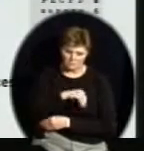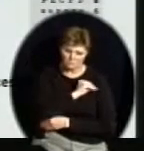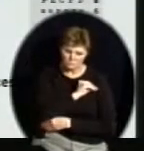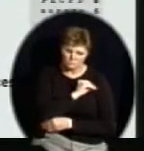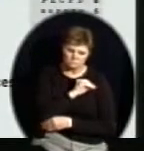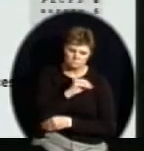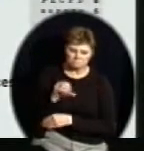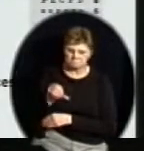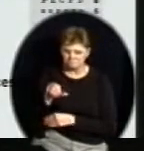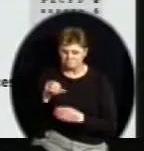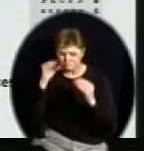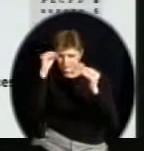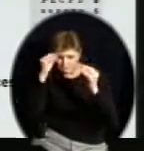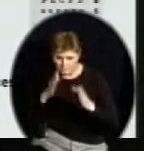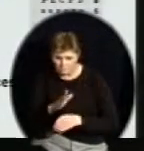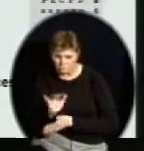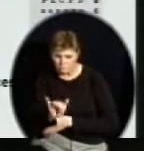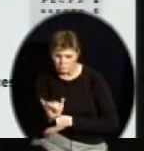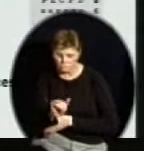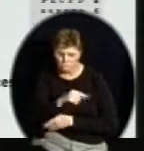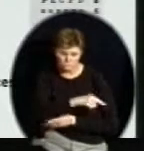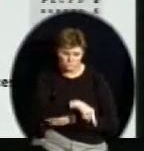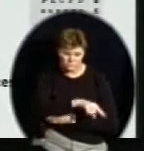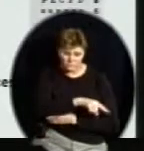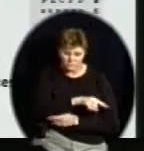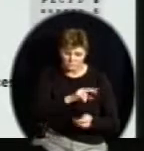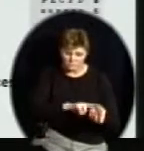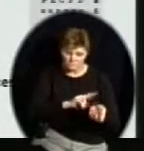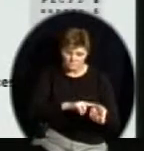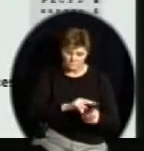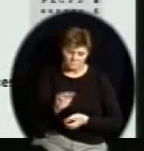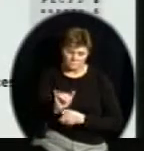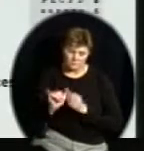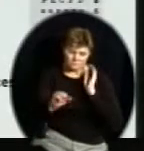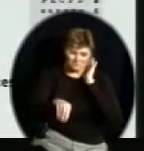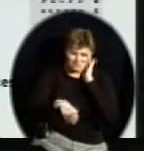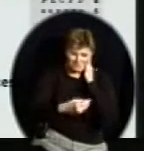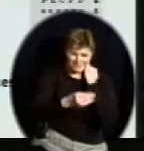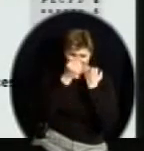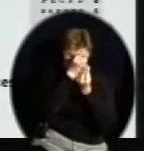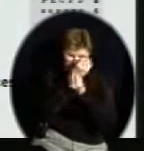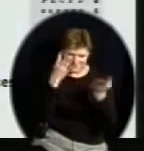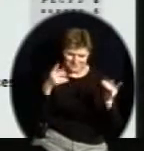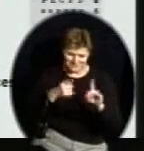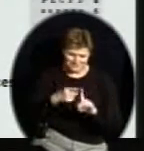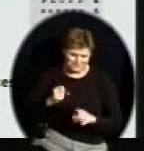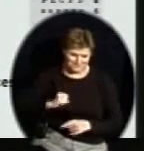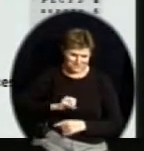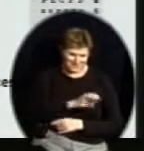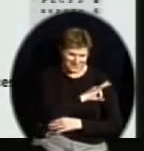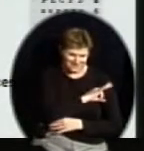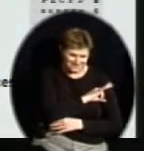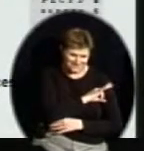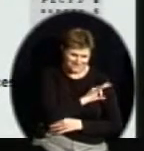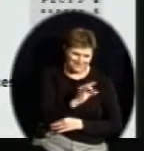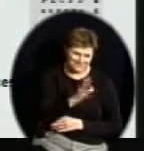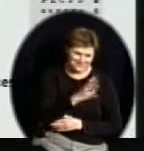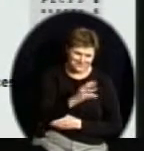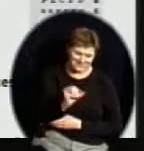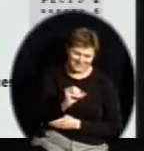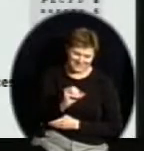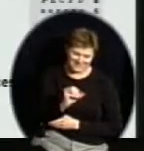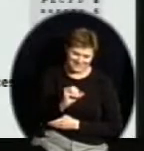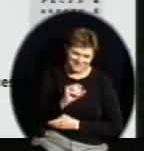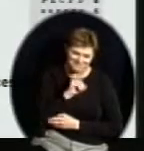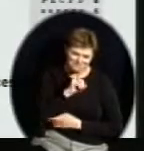you can also see that they're also providing updates to staff, such as in the area of CPR and how important that is for our staff to be educated in that